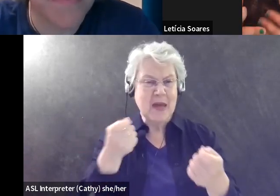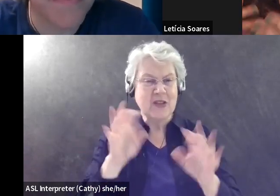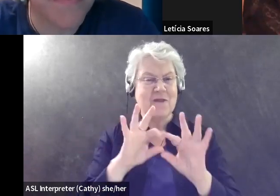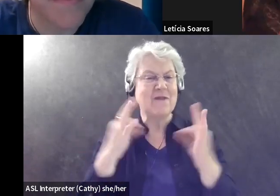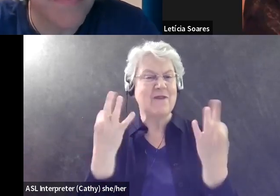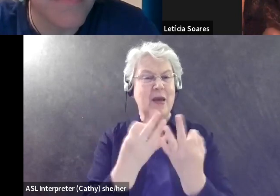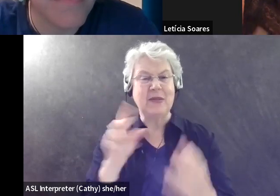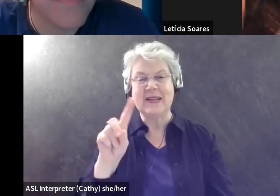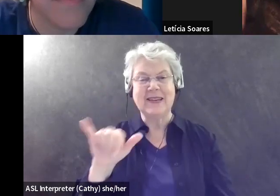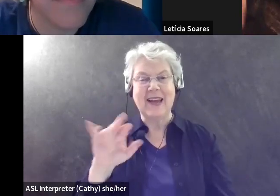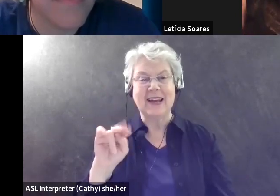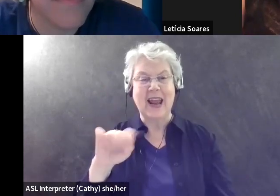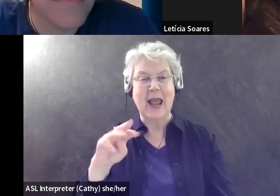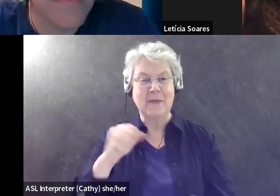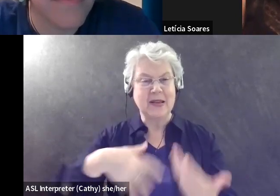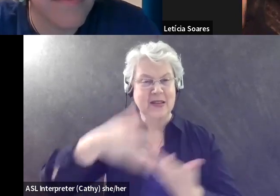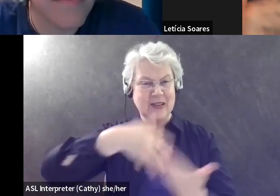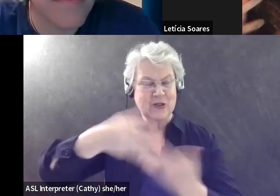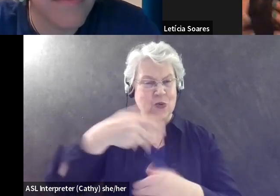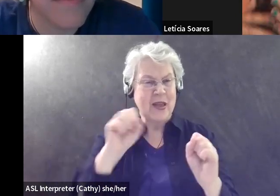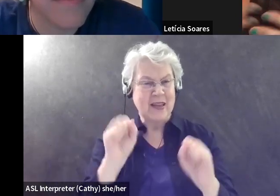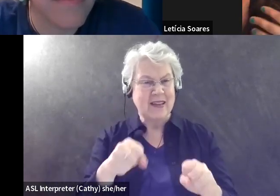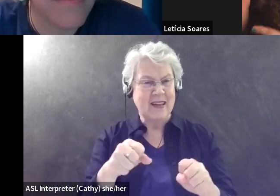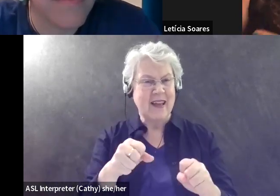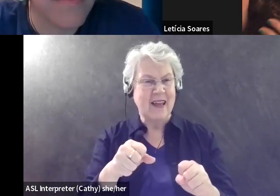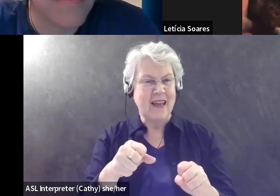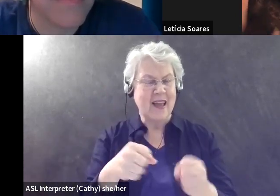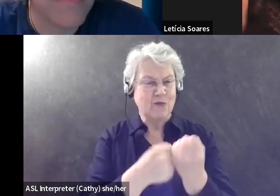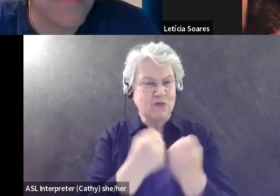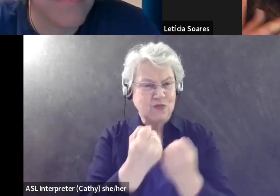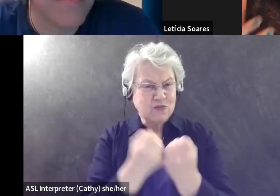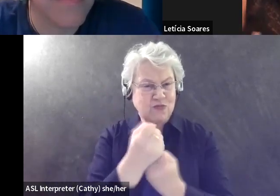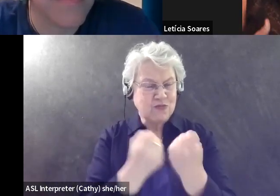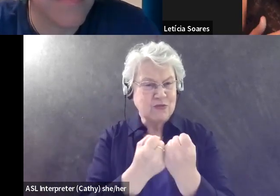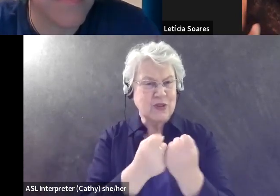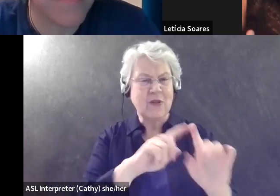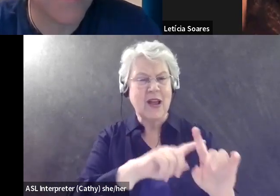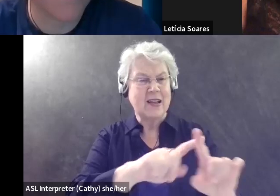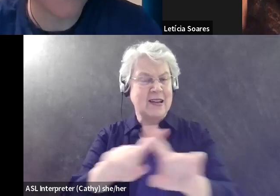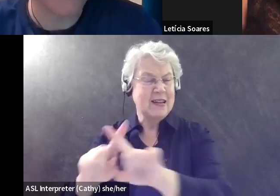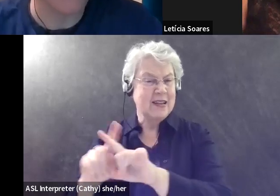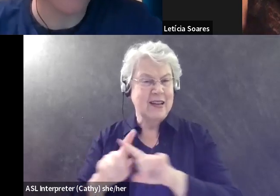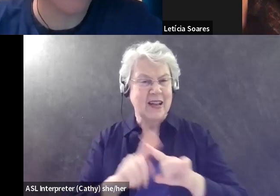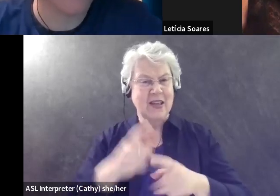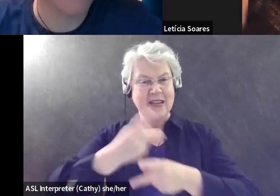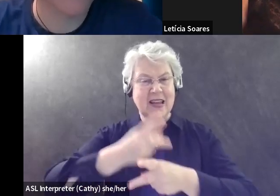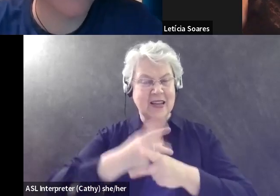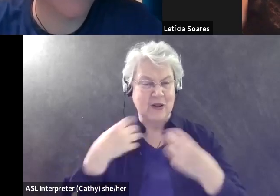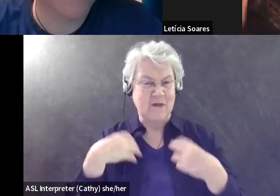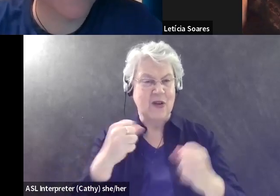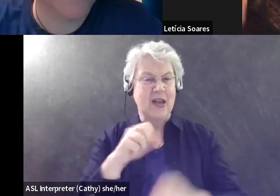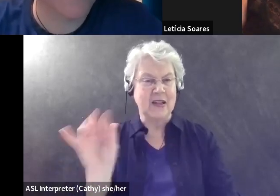so we can accommodate each one of our habits, you know, and take care of our health.